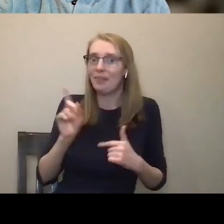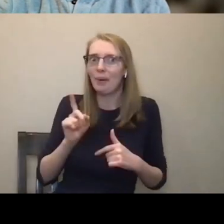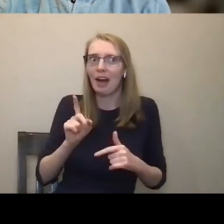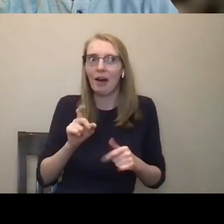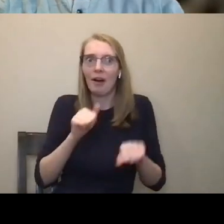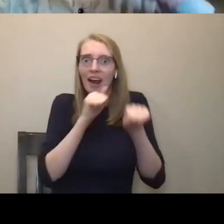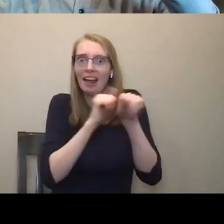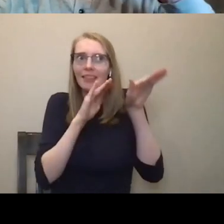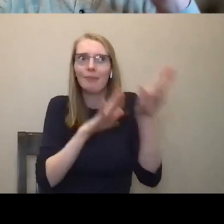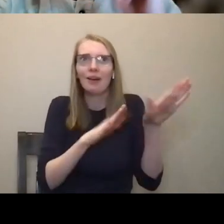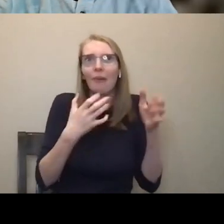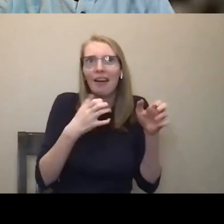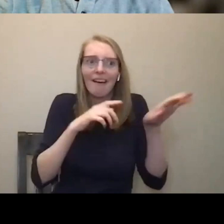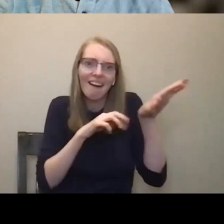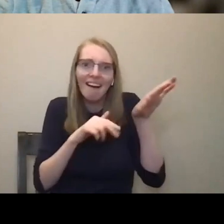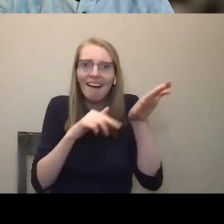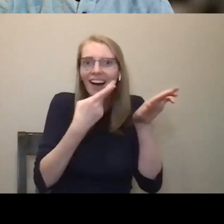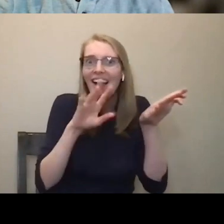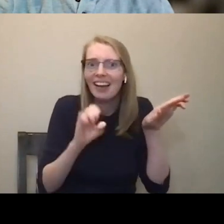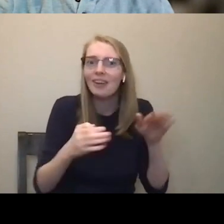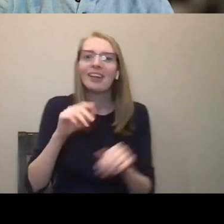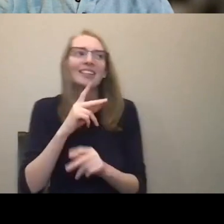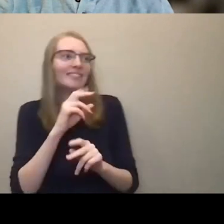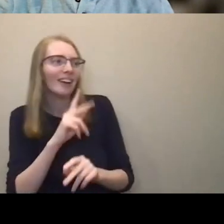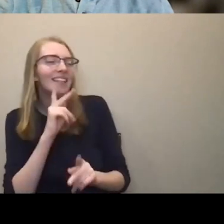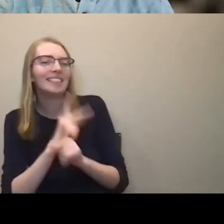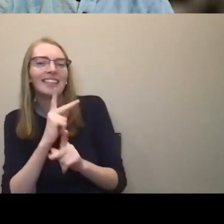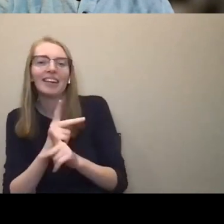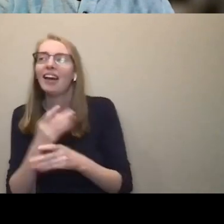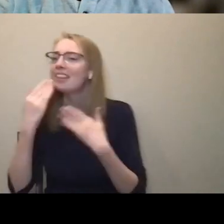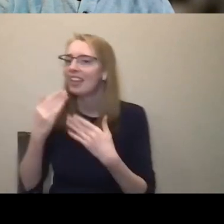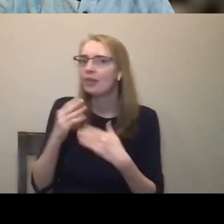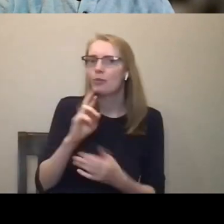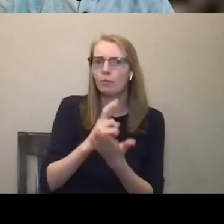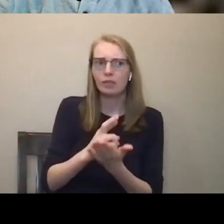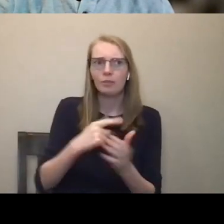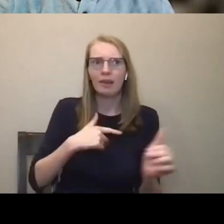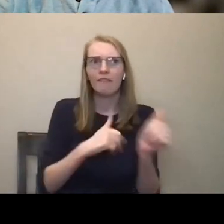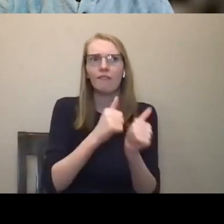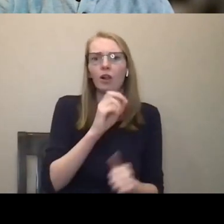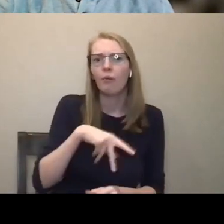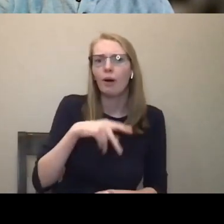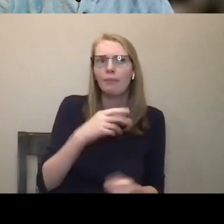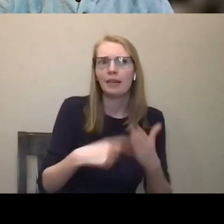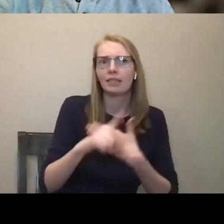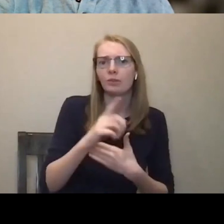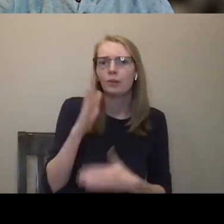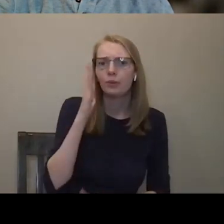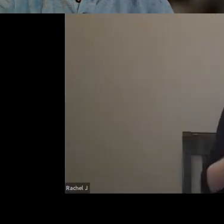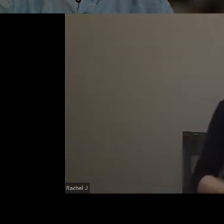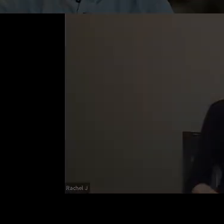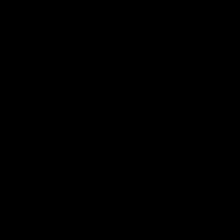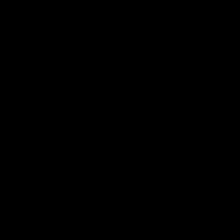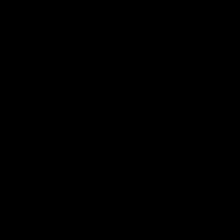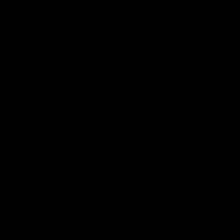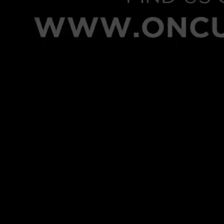All right. Take care of everyone. Thank you. Thanks so much, Brad. I'll follow up with all those resources next week. Beautiful. Love it. Thanks. Thanks